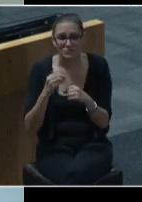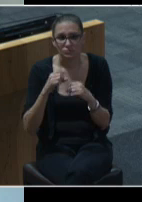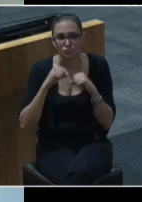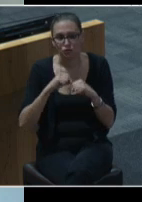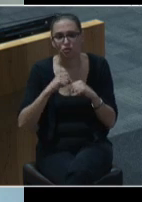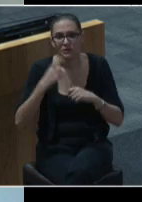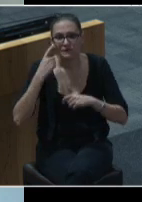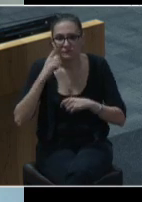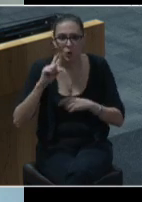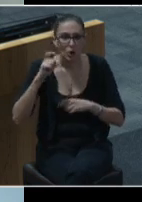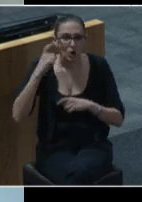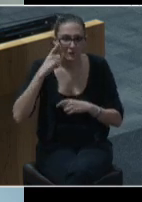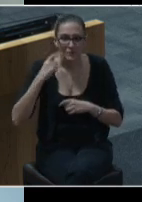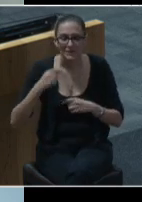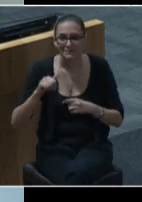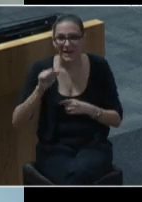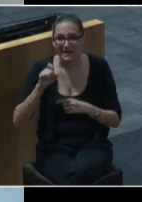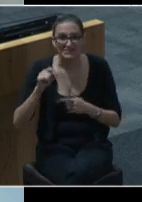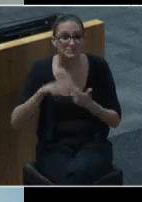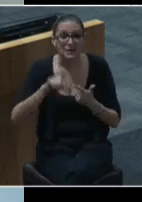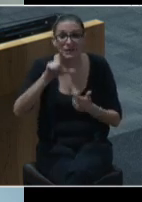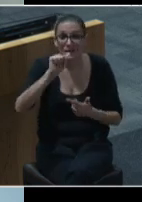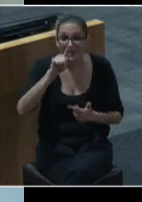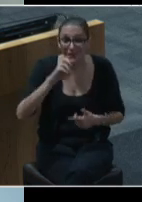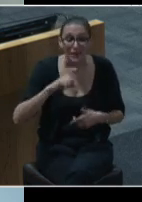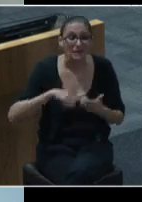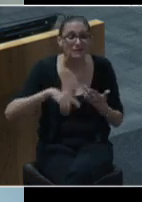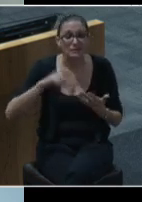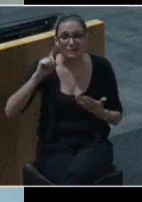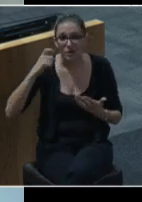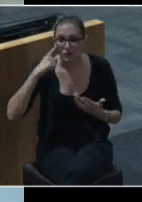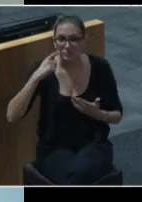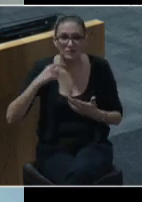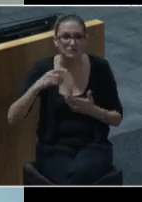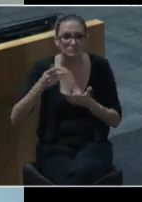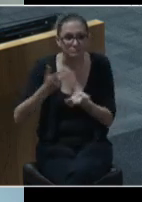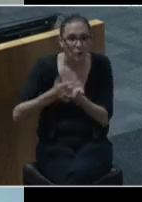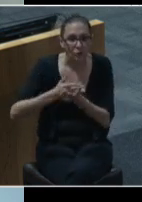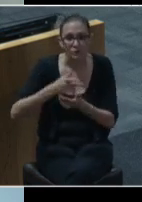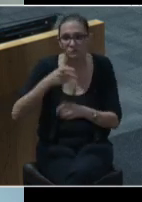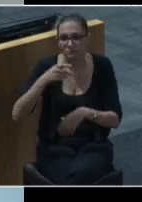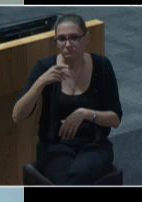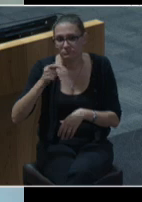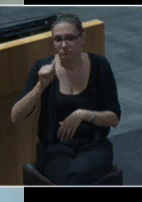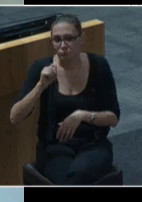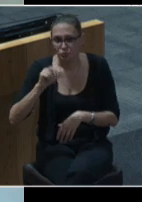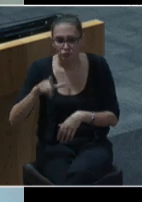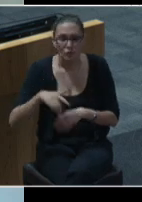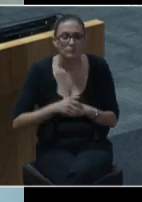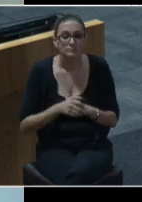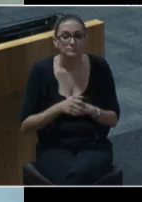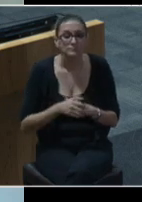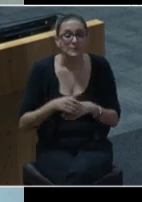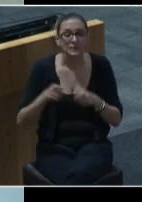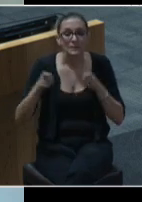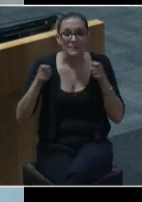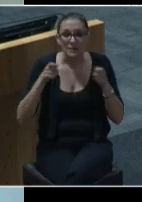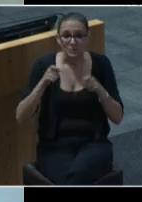for example, park control, lake patrol, and security at our airport, administrative and management functions,